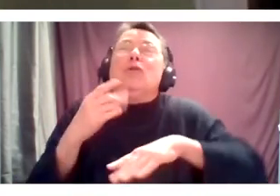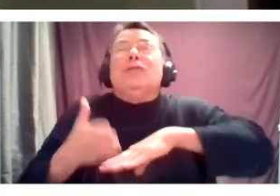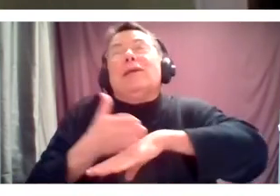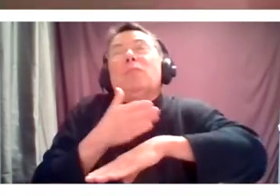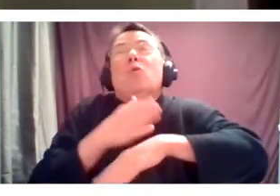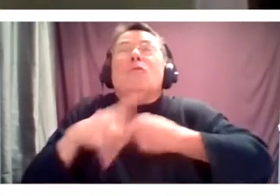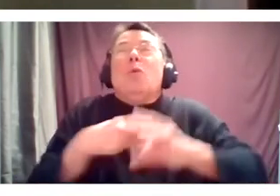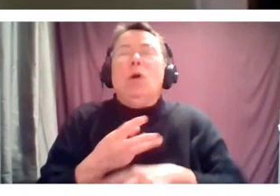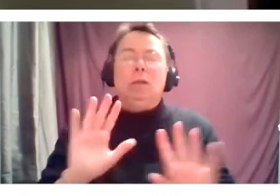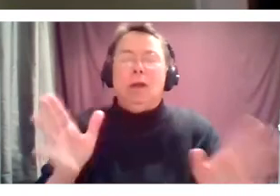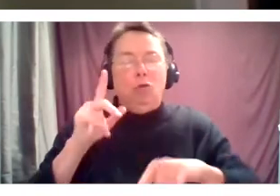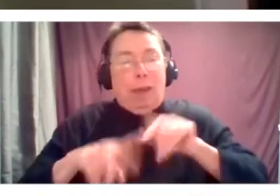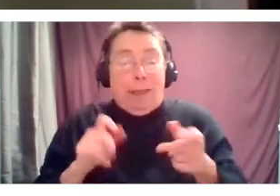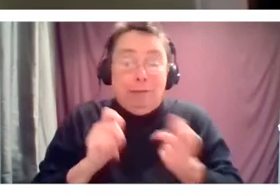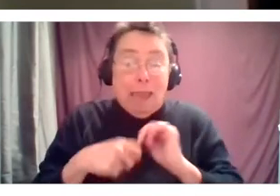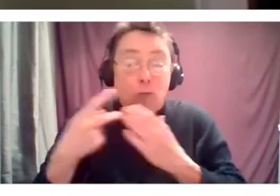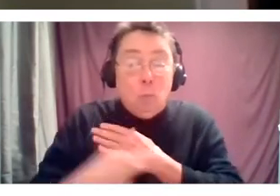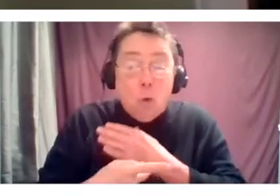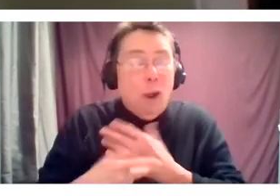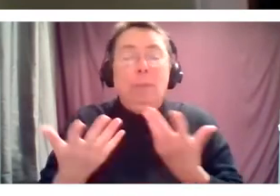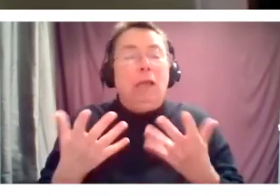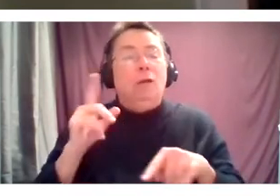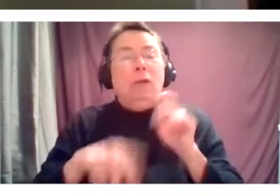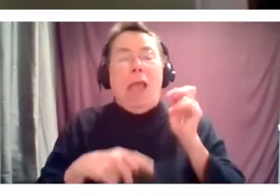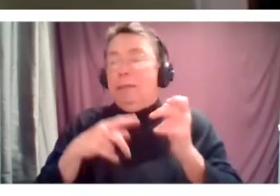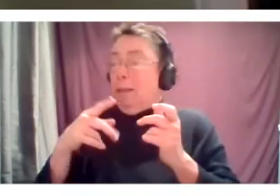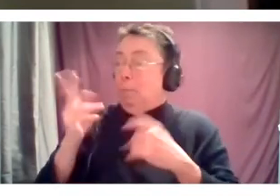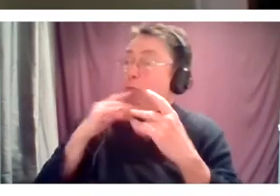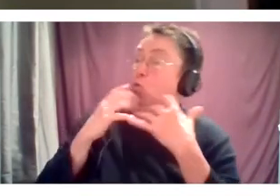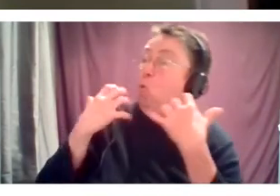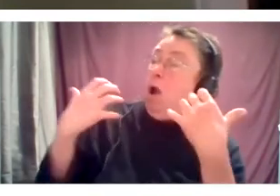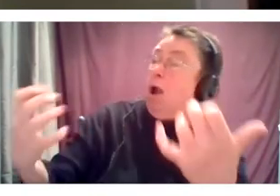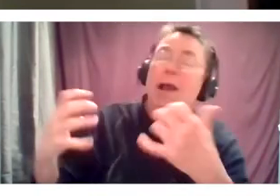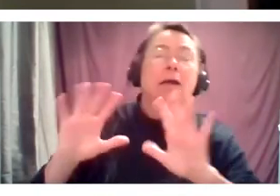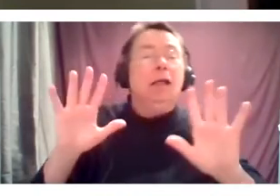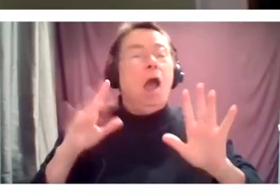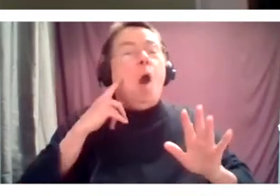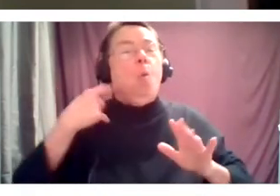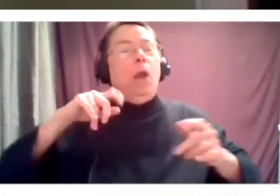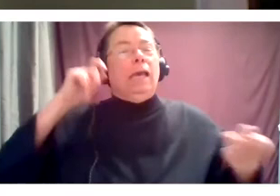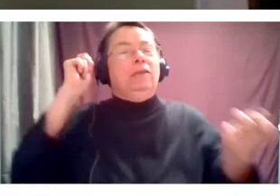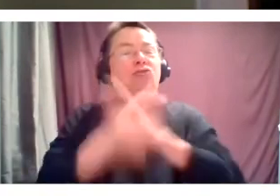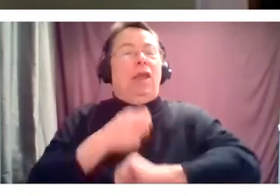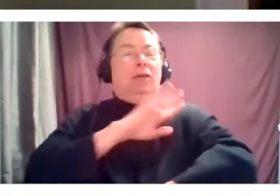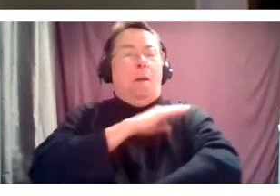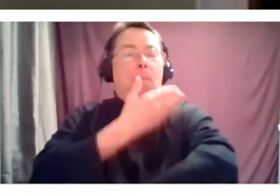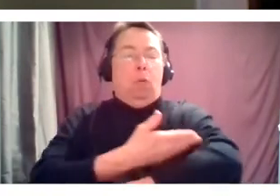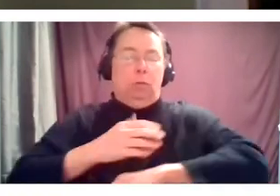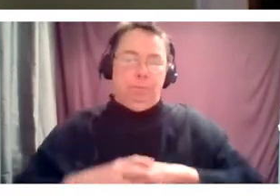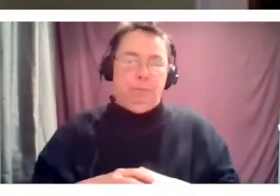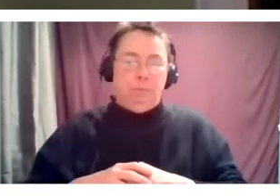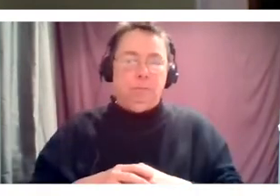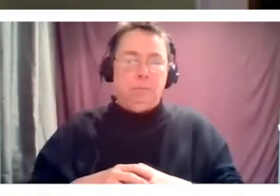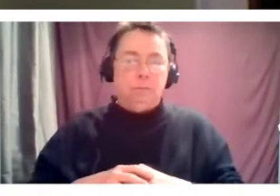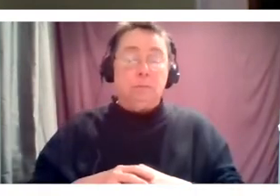somewhere. We can't even change the, who's sitting in the audience, um, to get somewhere. We have to change the power. And, um, so that, uh,